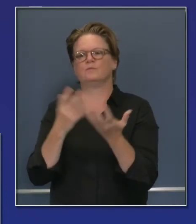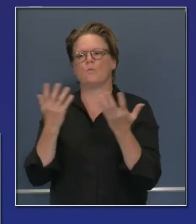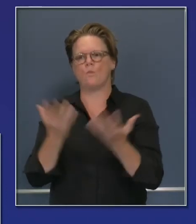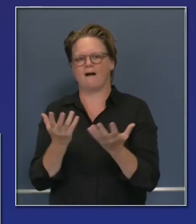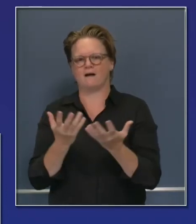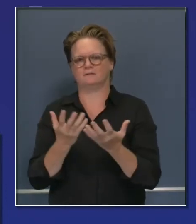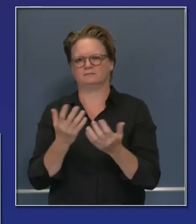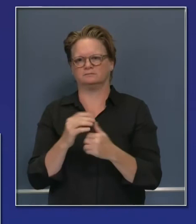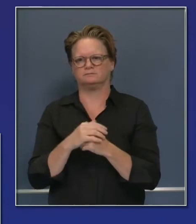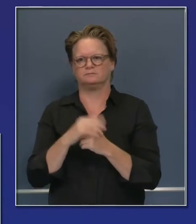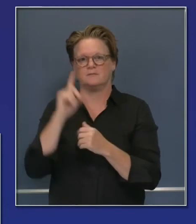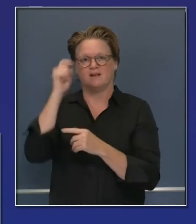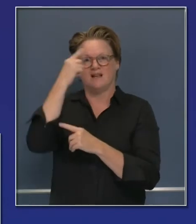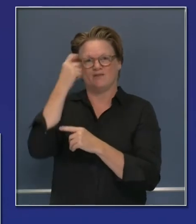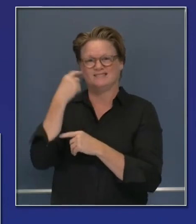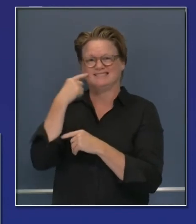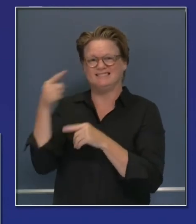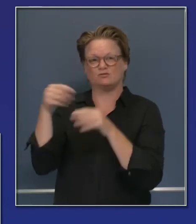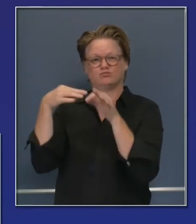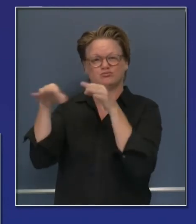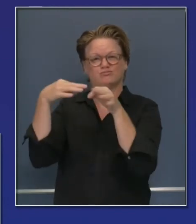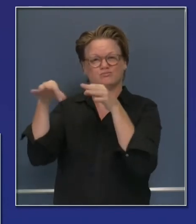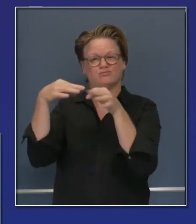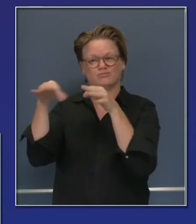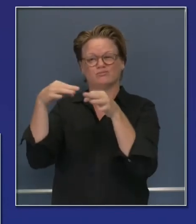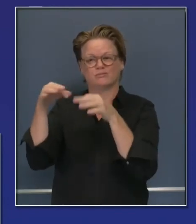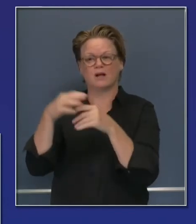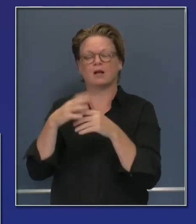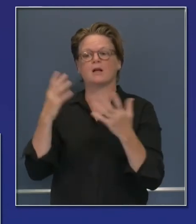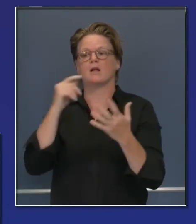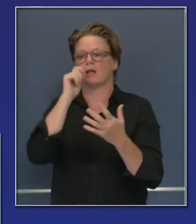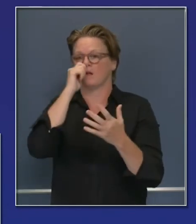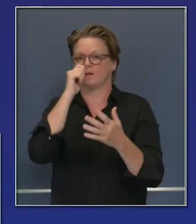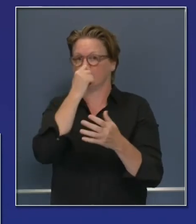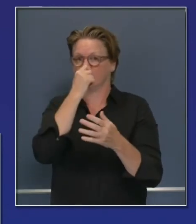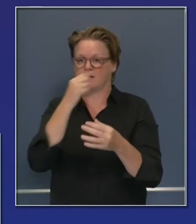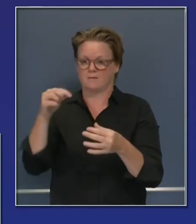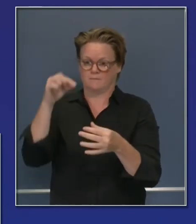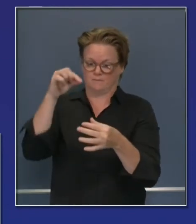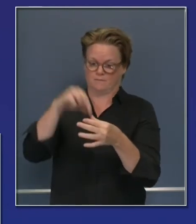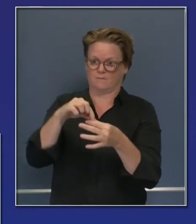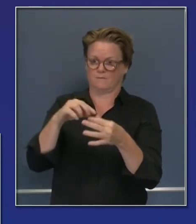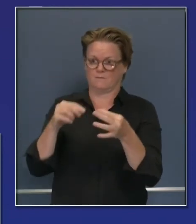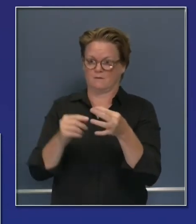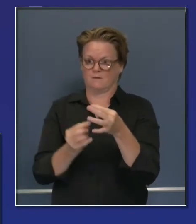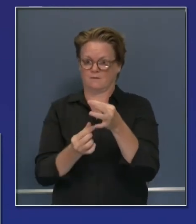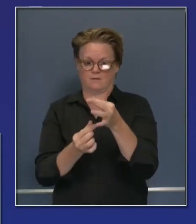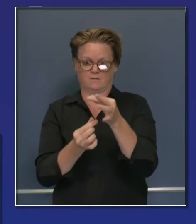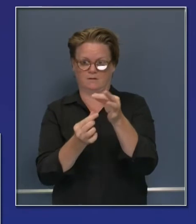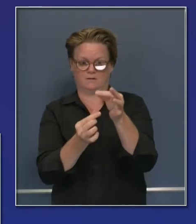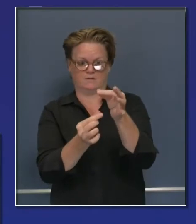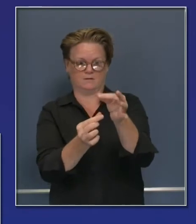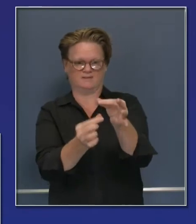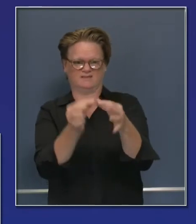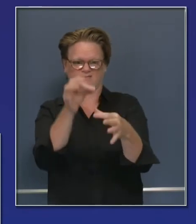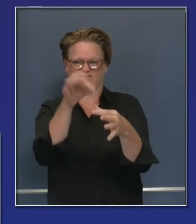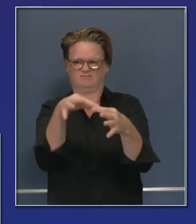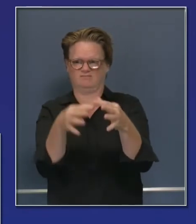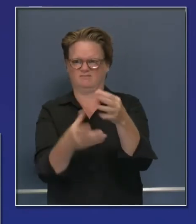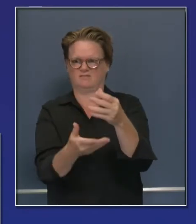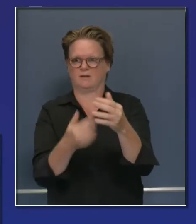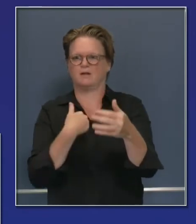entirety of the specimen collection, so the responsibility that we've taken to partner with partners across the entire